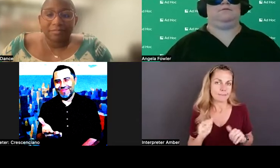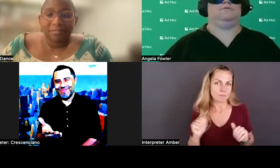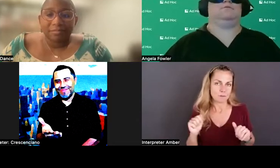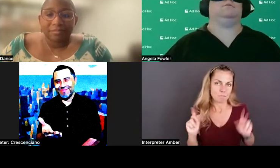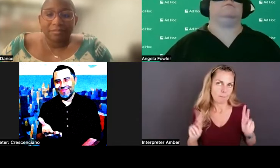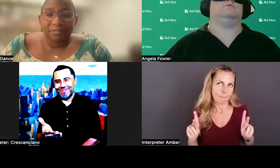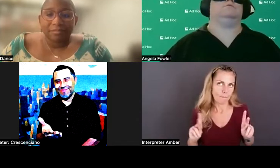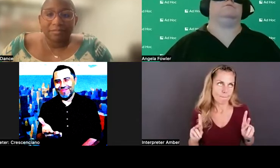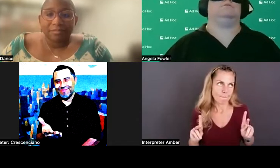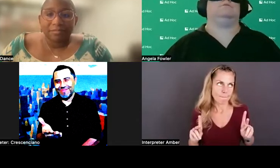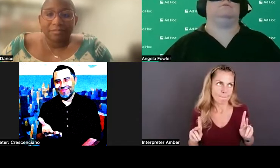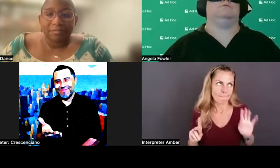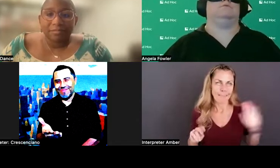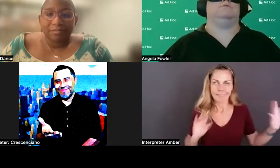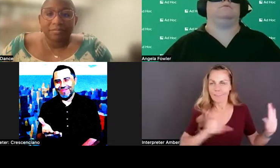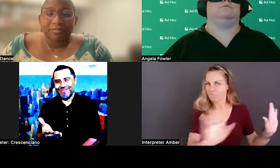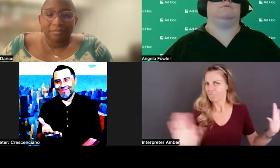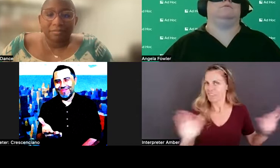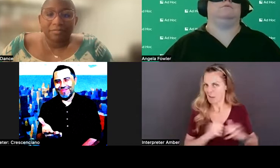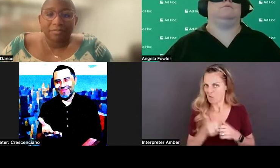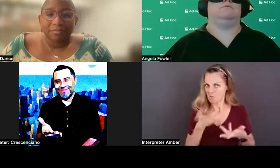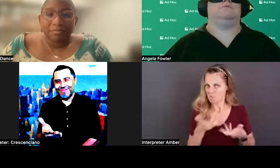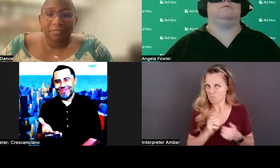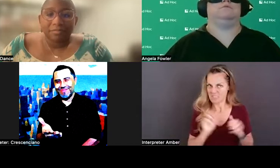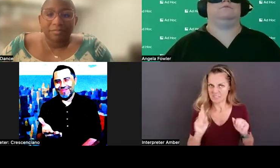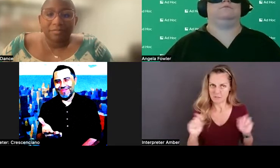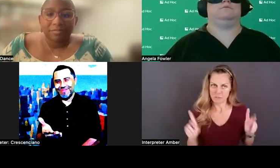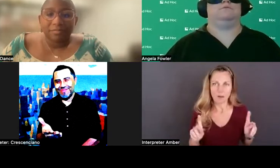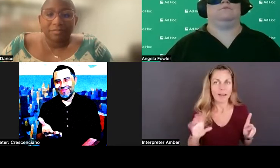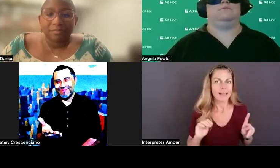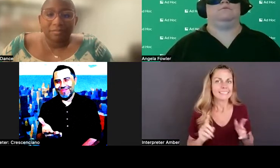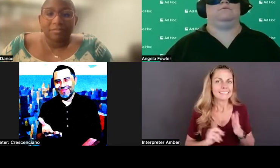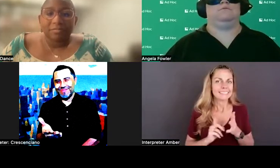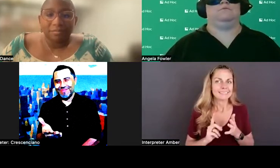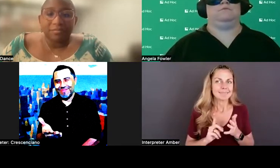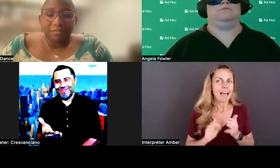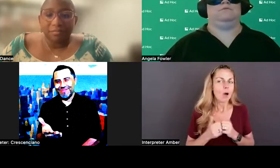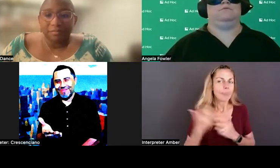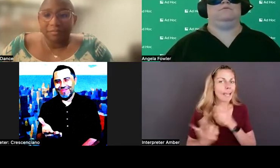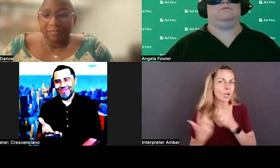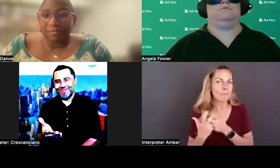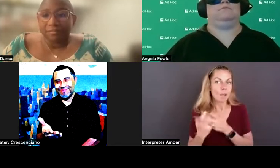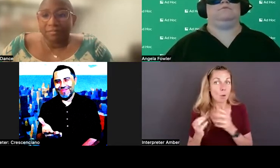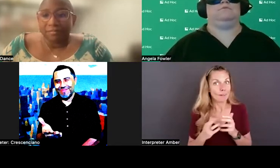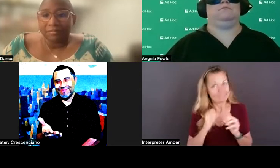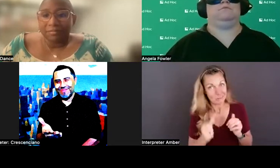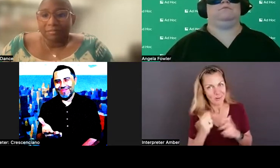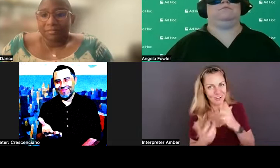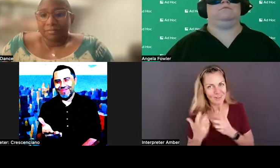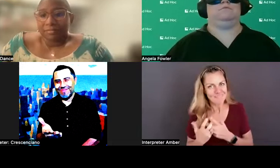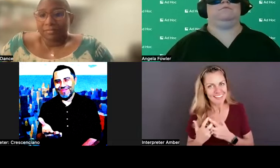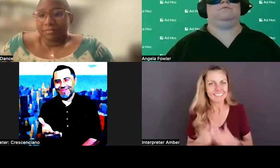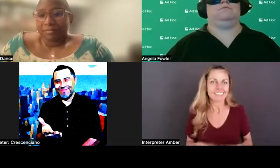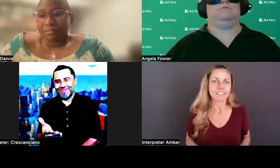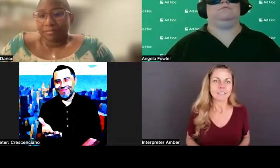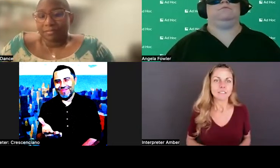and accommodating, or as Jacob, uh, alluded to sometimes not accommodating so greatly, um, that can be a little bit of a,